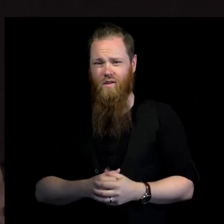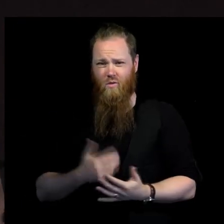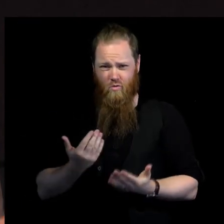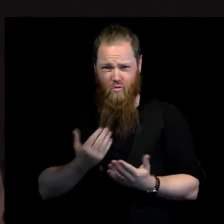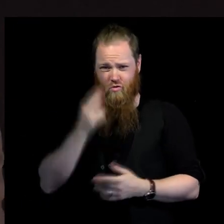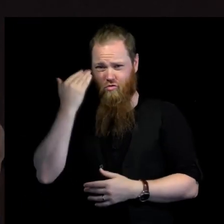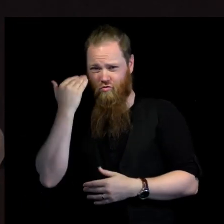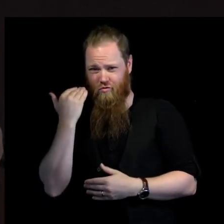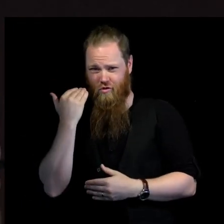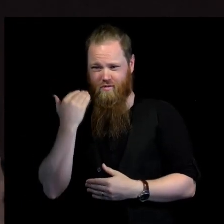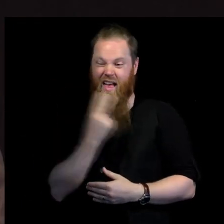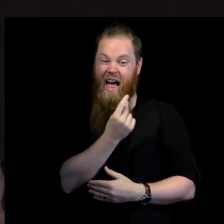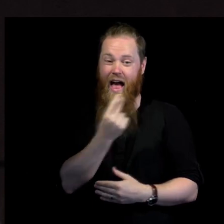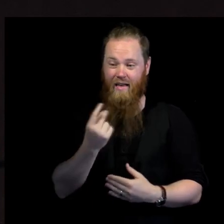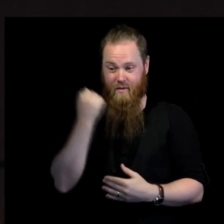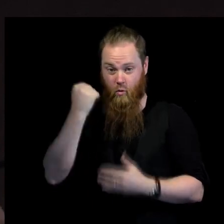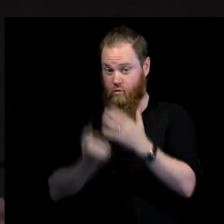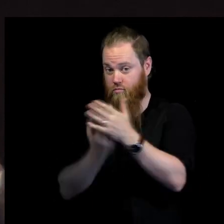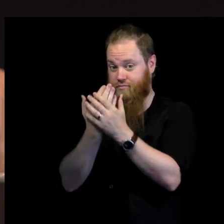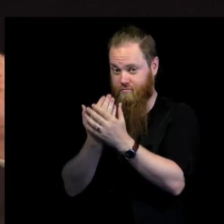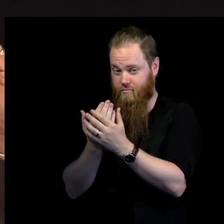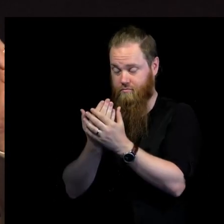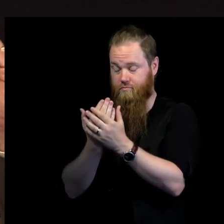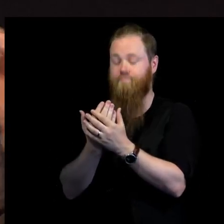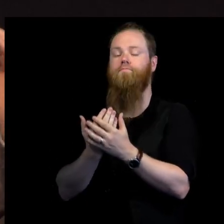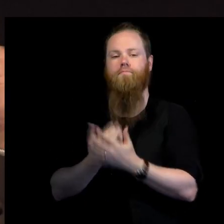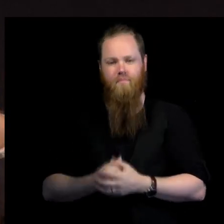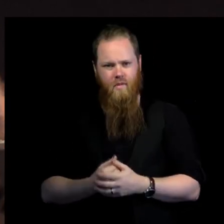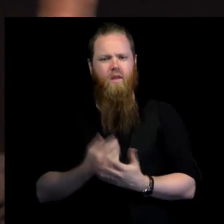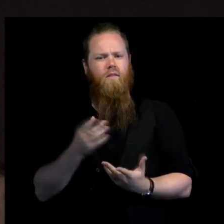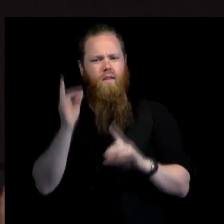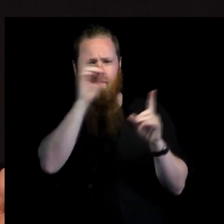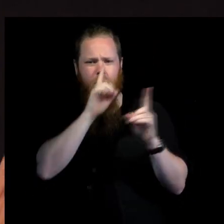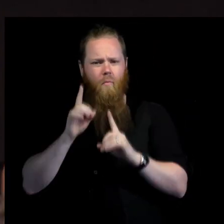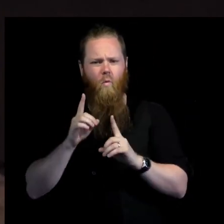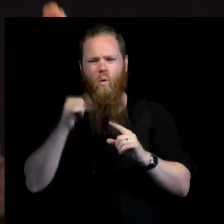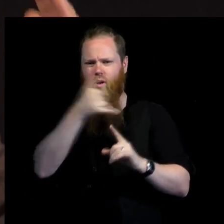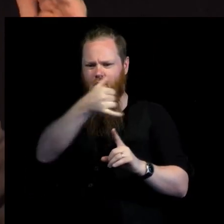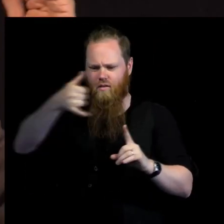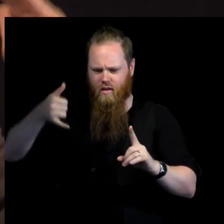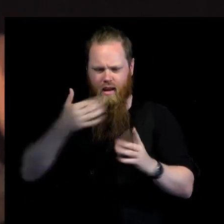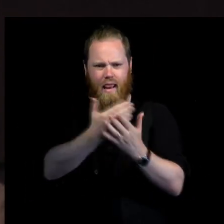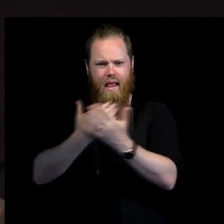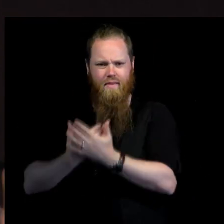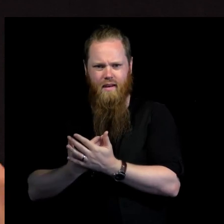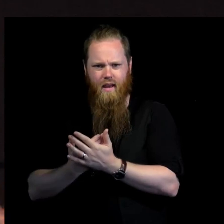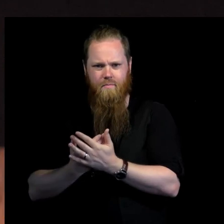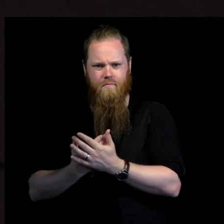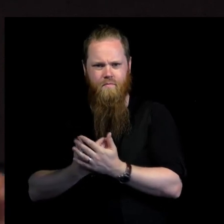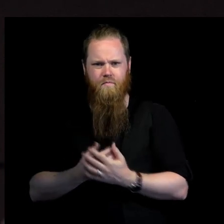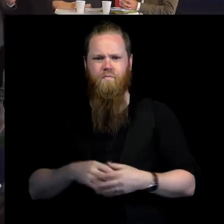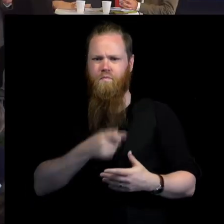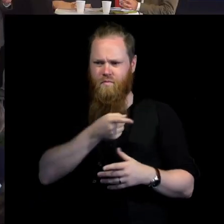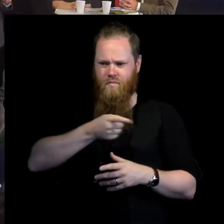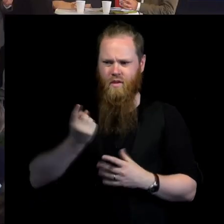I think, the other threat we have seen, is when people in different countries I've talked to will go to the very bottom of our